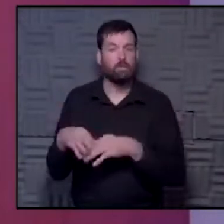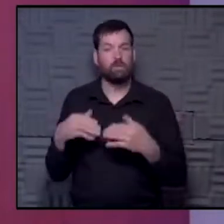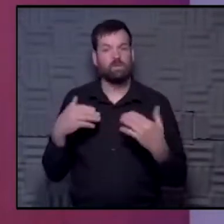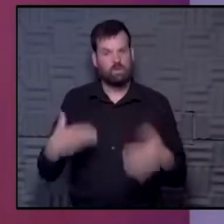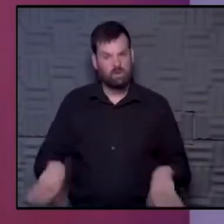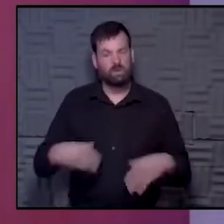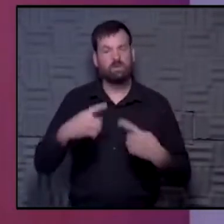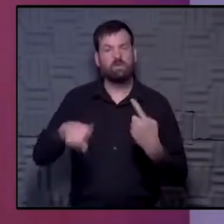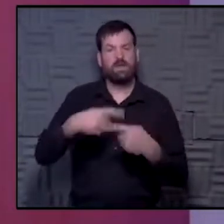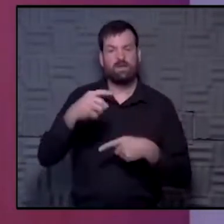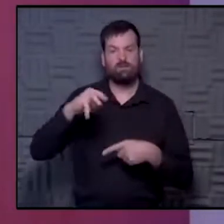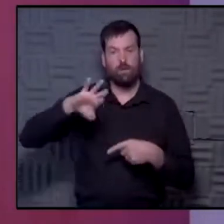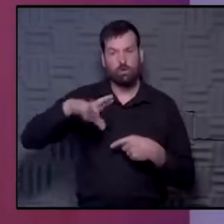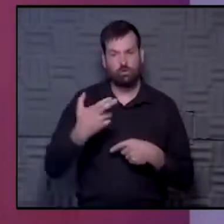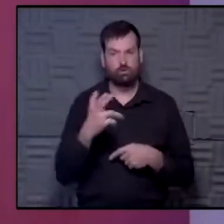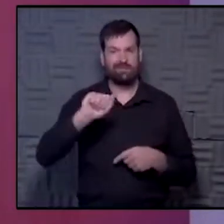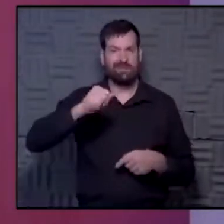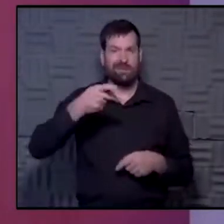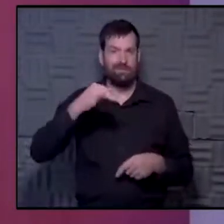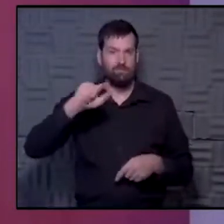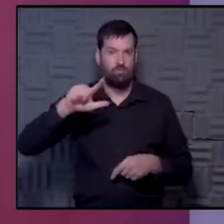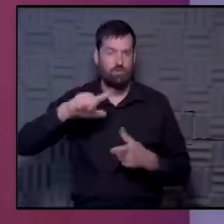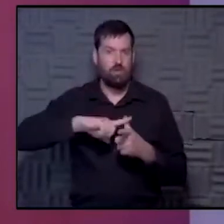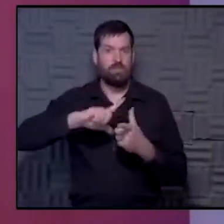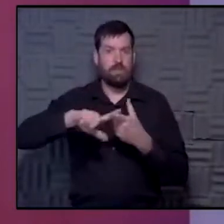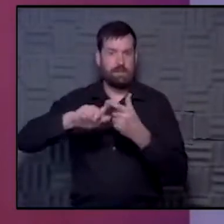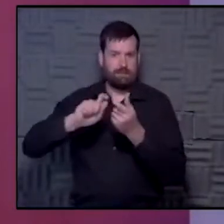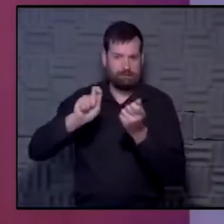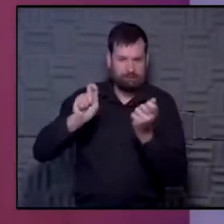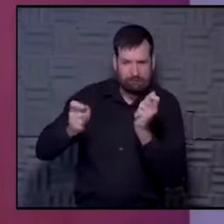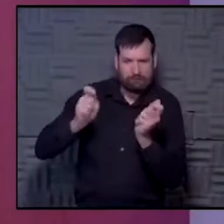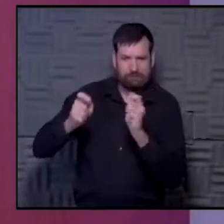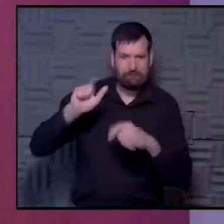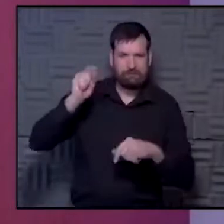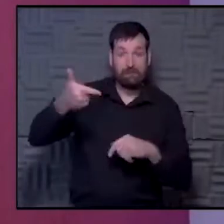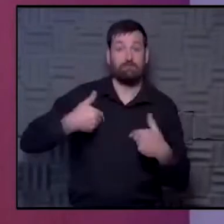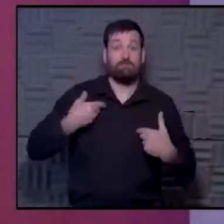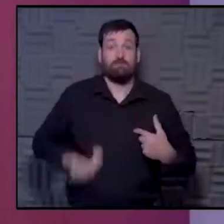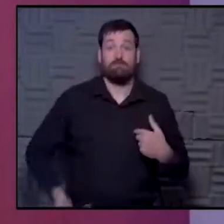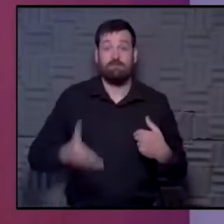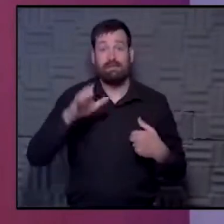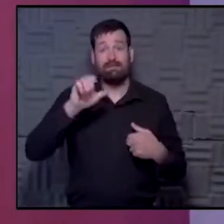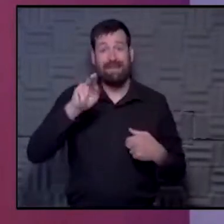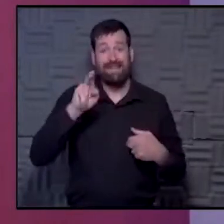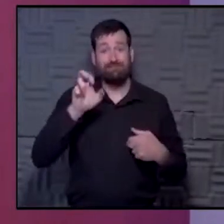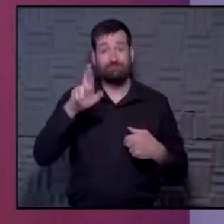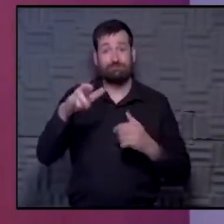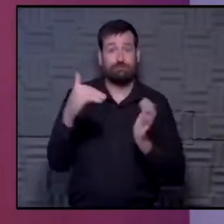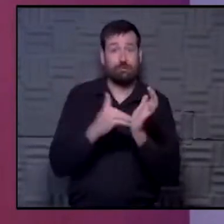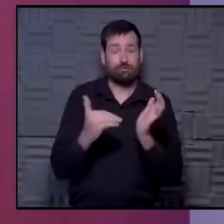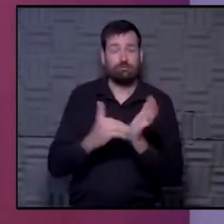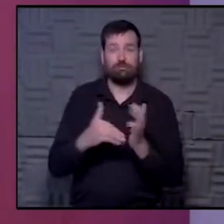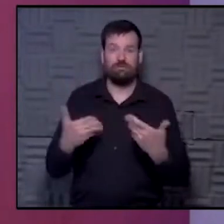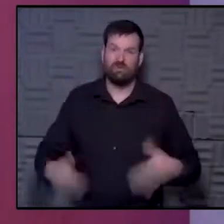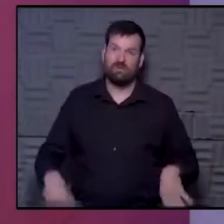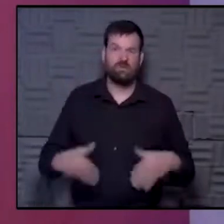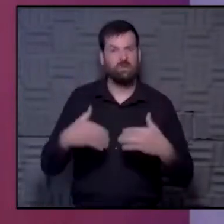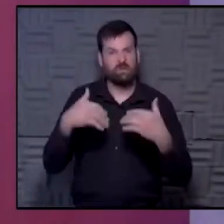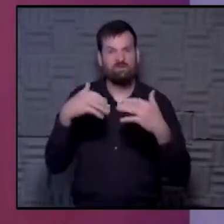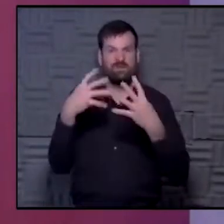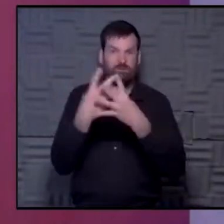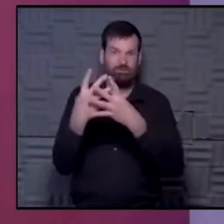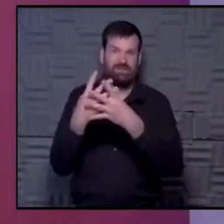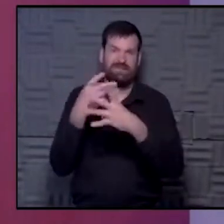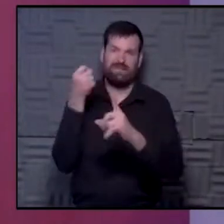March, April, and then we adjusted afterwards. And so I know as a cancer physician that cancer screening was impacted in a major